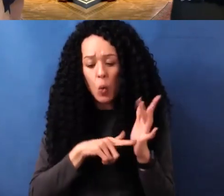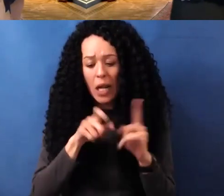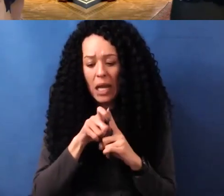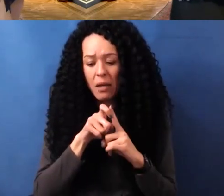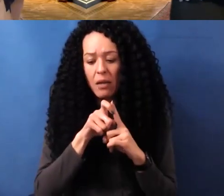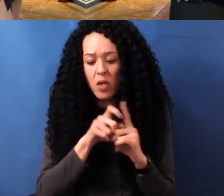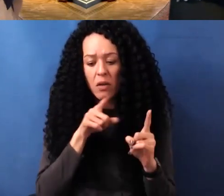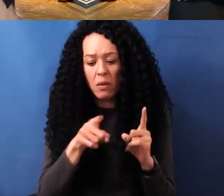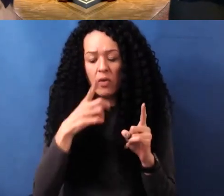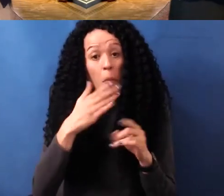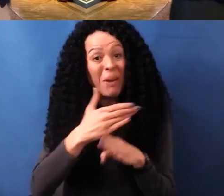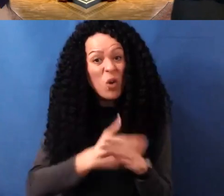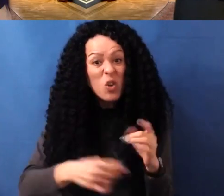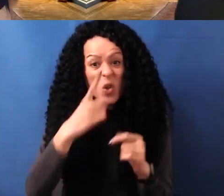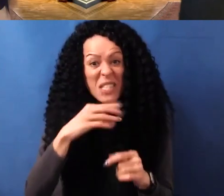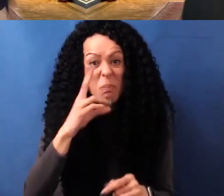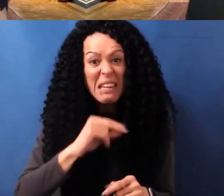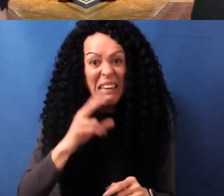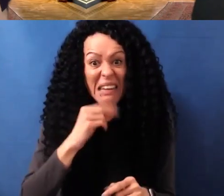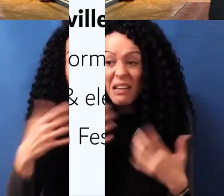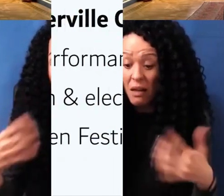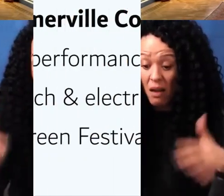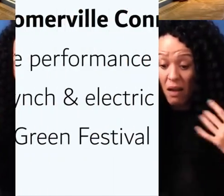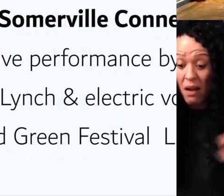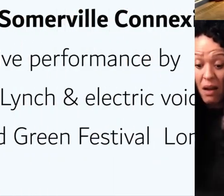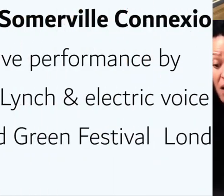Euclid before she could speak.